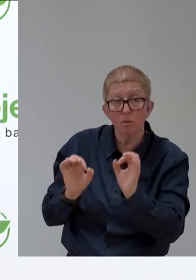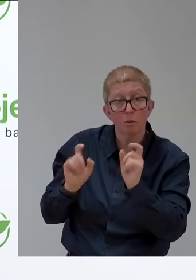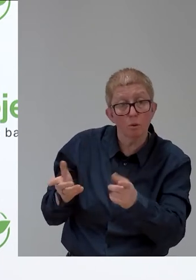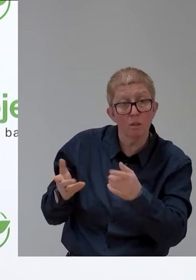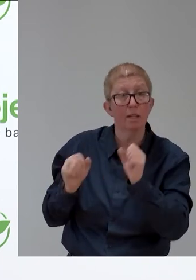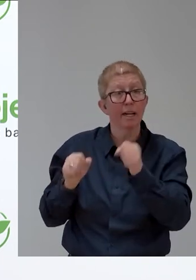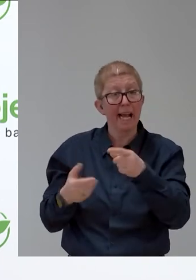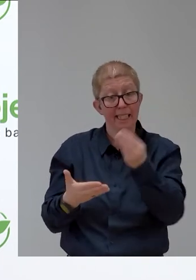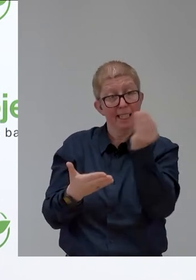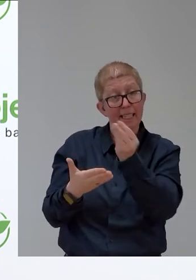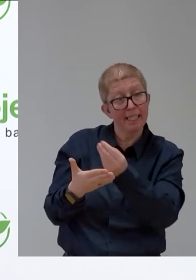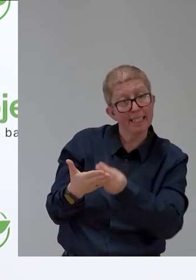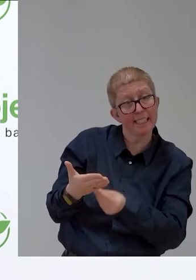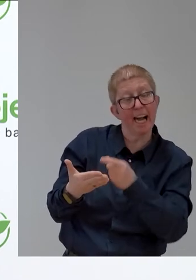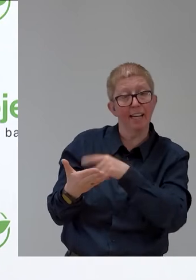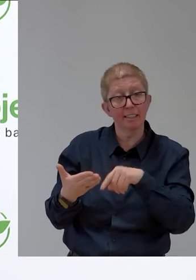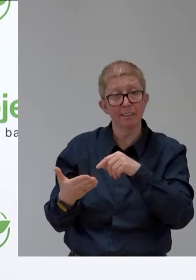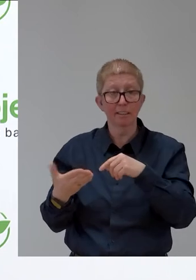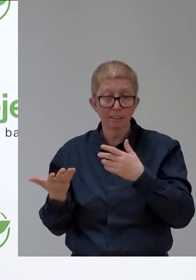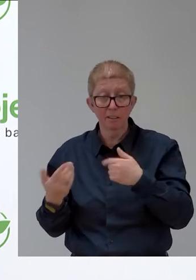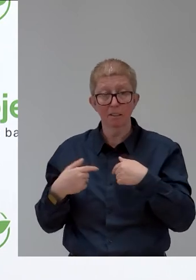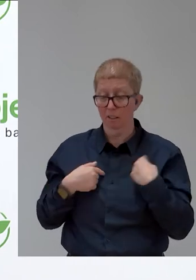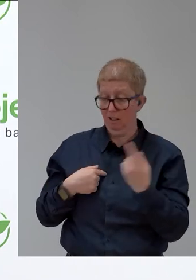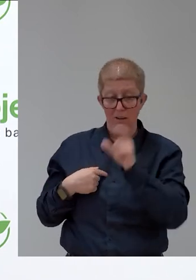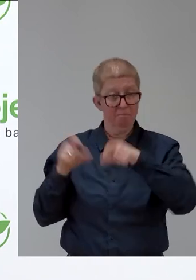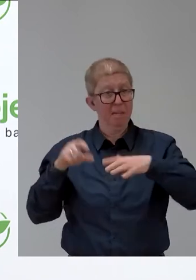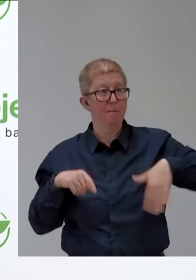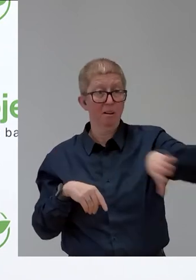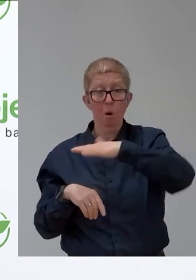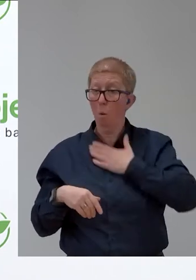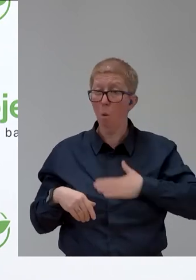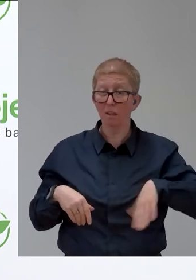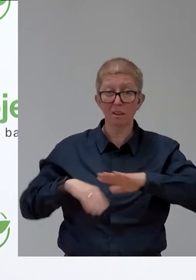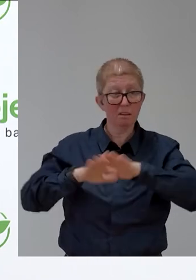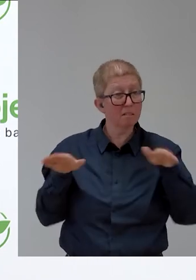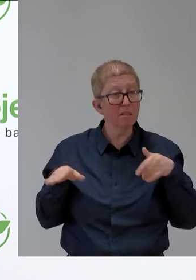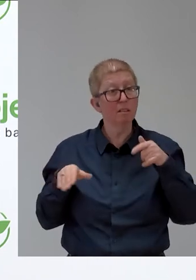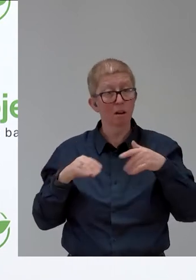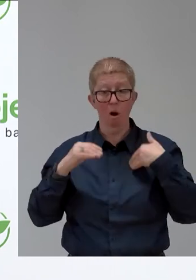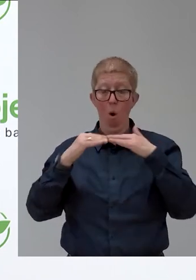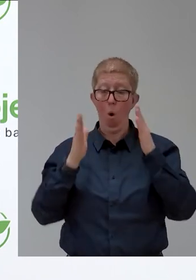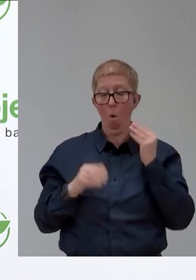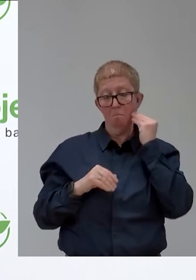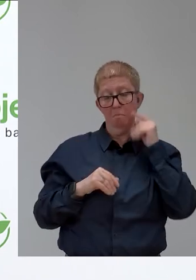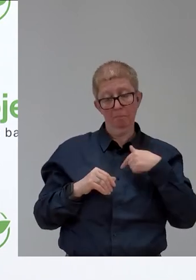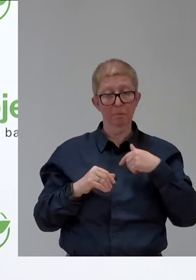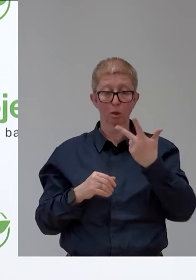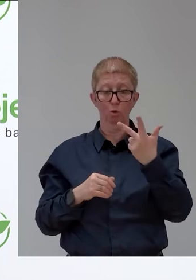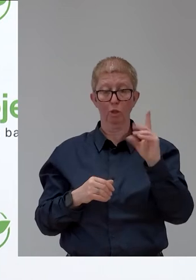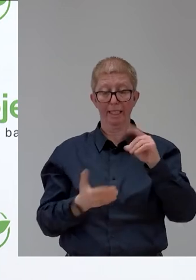so everyone who has access to a 3D printer can use it and can download it and has this tool or this device, no?